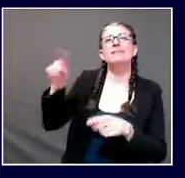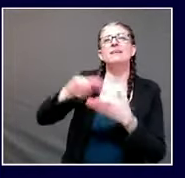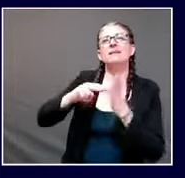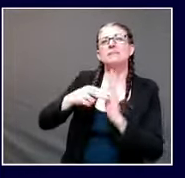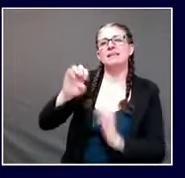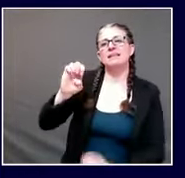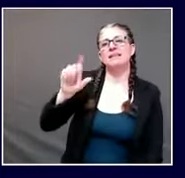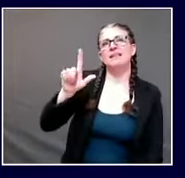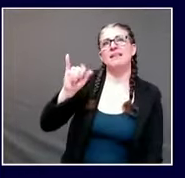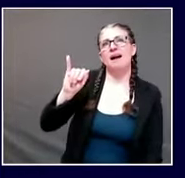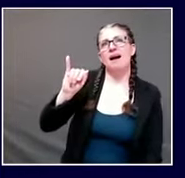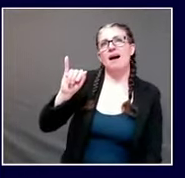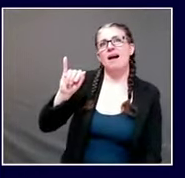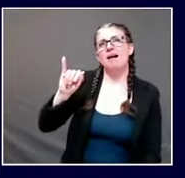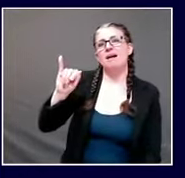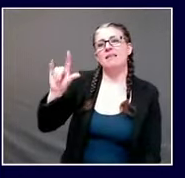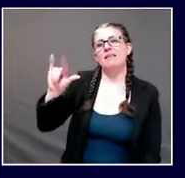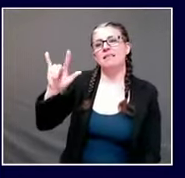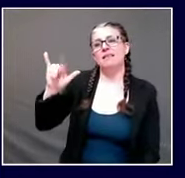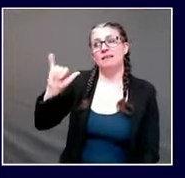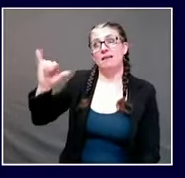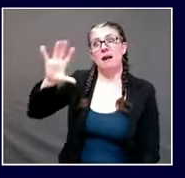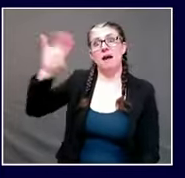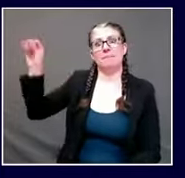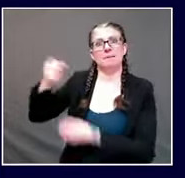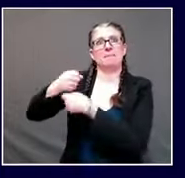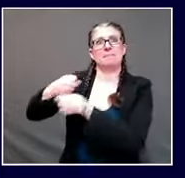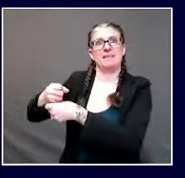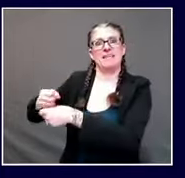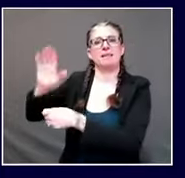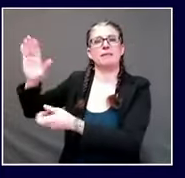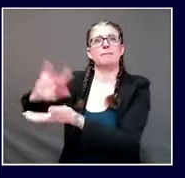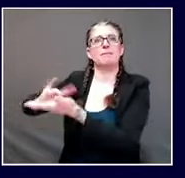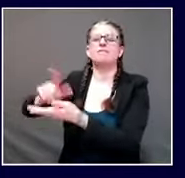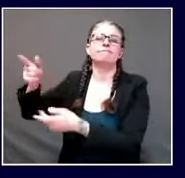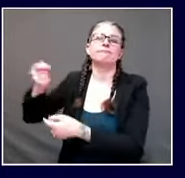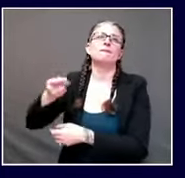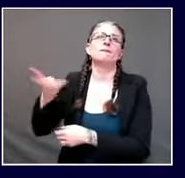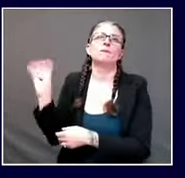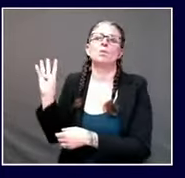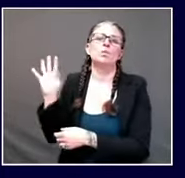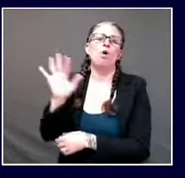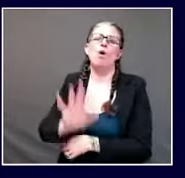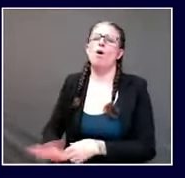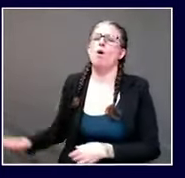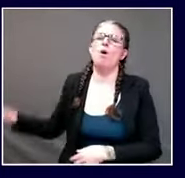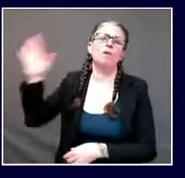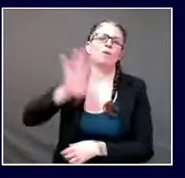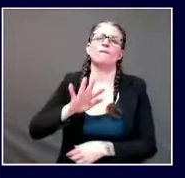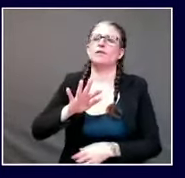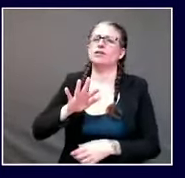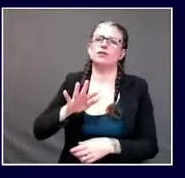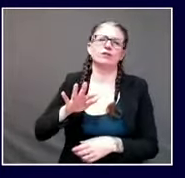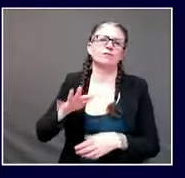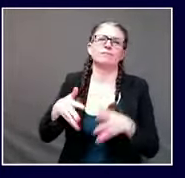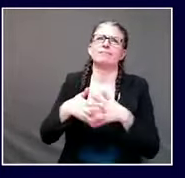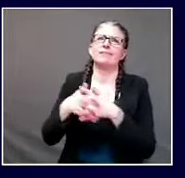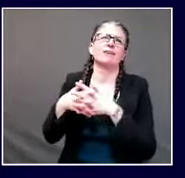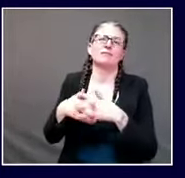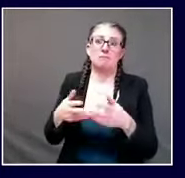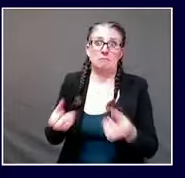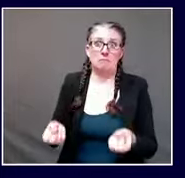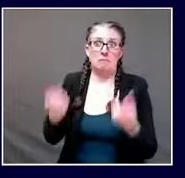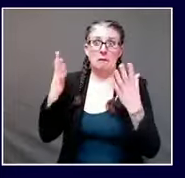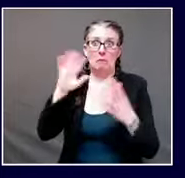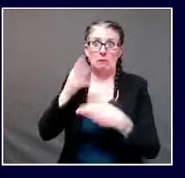probable cases continues going up i think there's 10 more today than yesterday and a while back you had said that the state was going